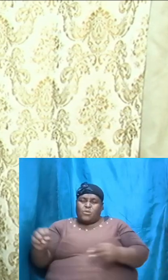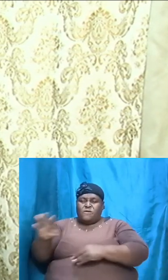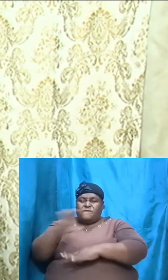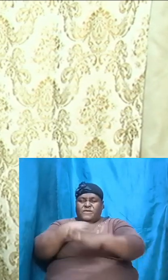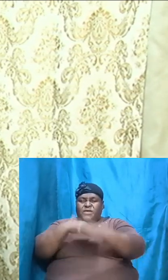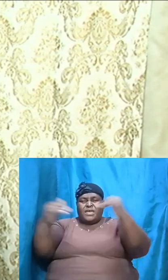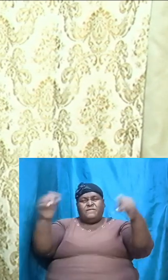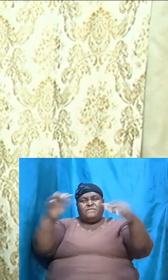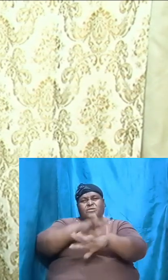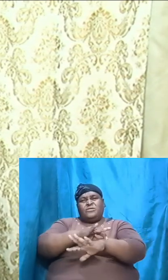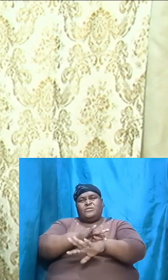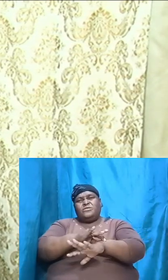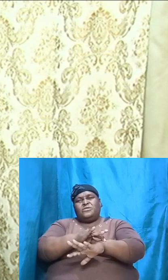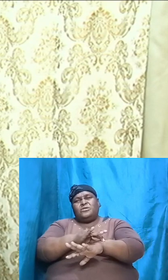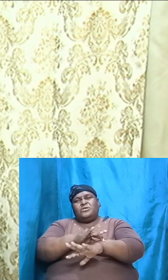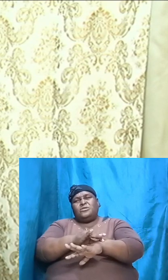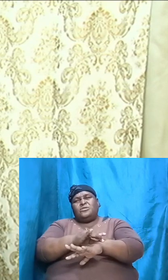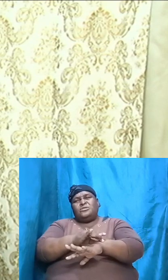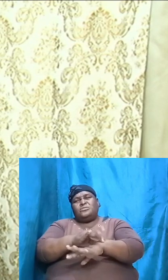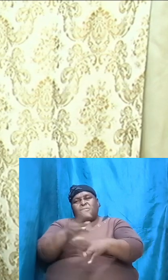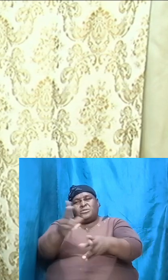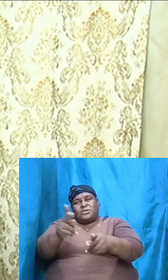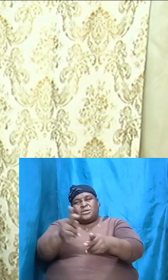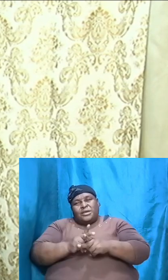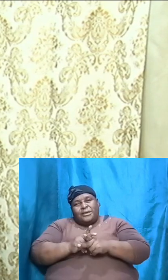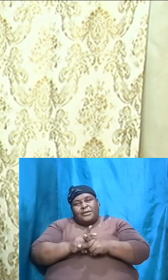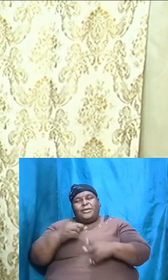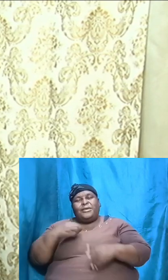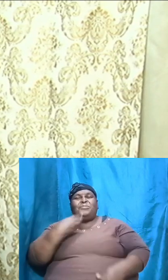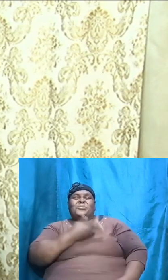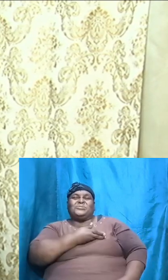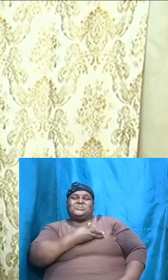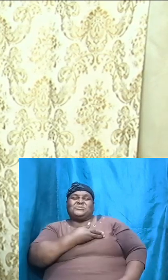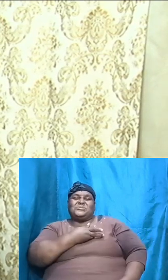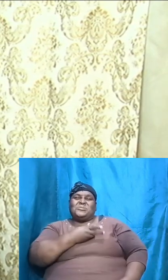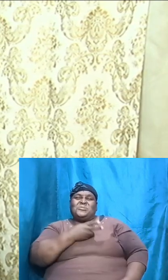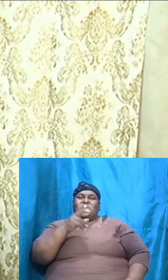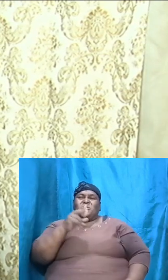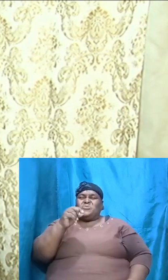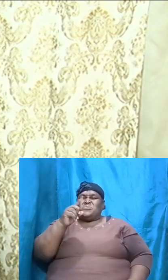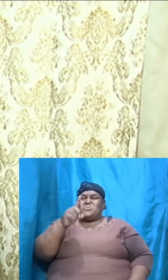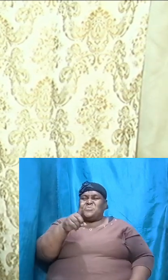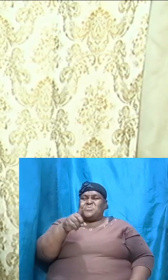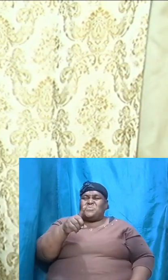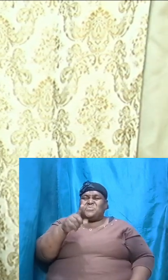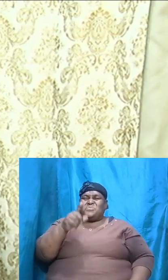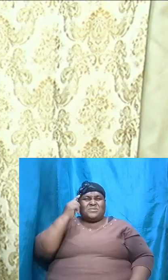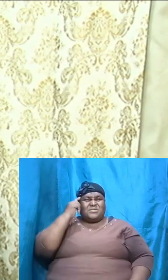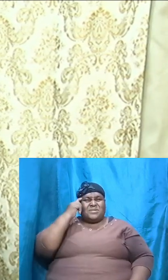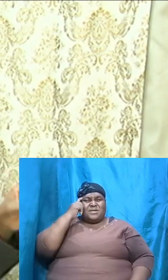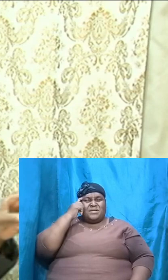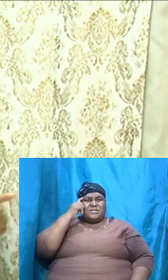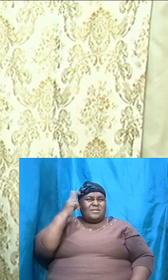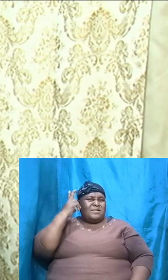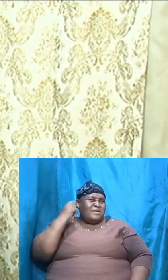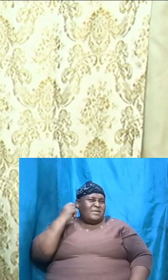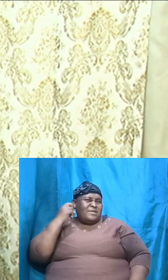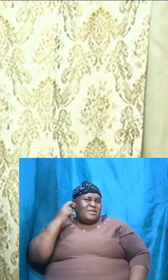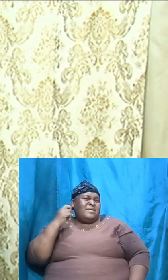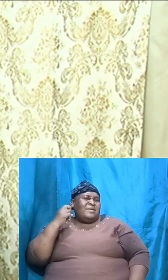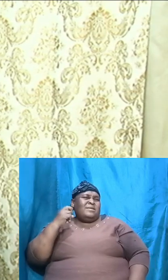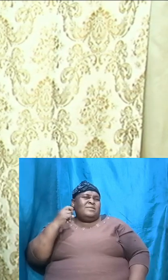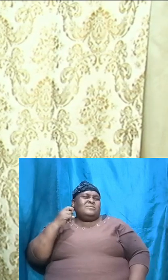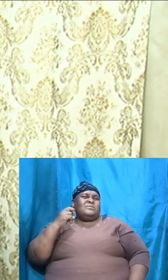to accommodate us no one would have thought they would have heard such a sentence